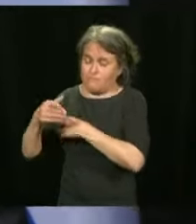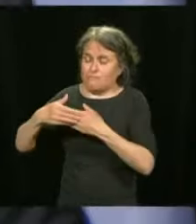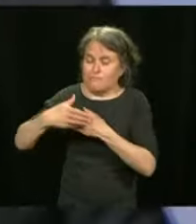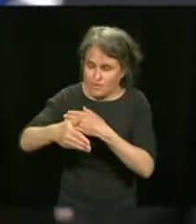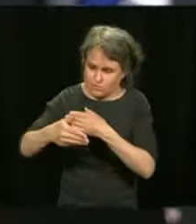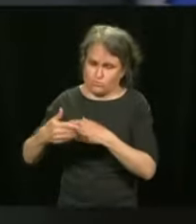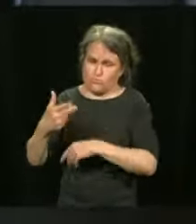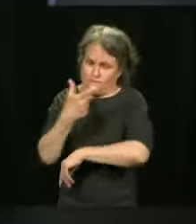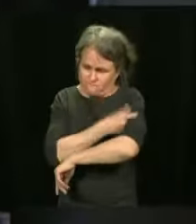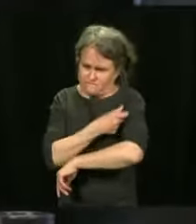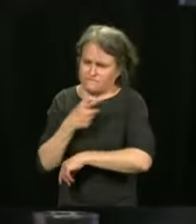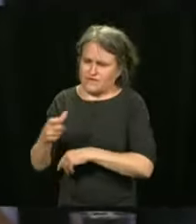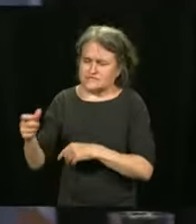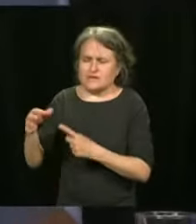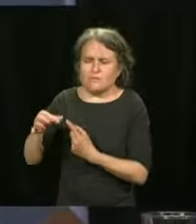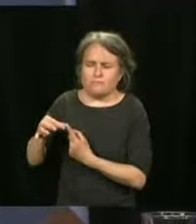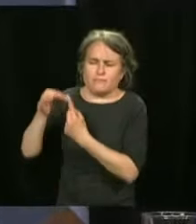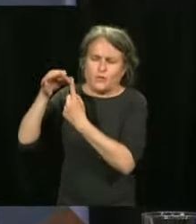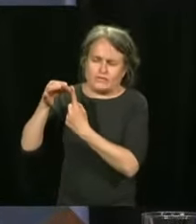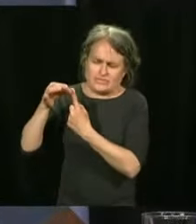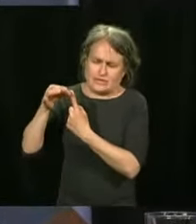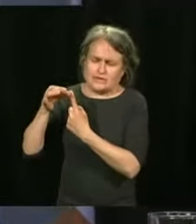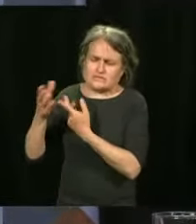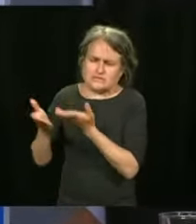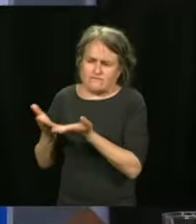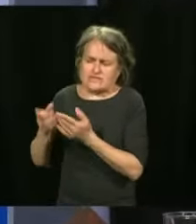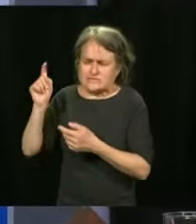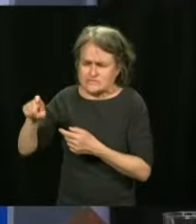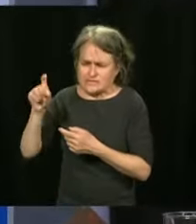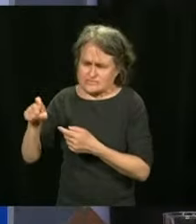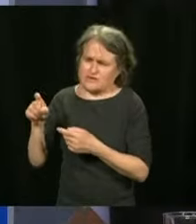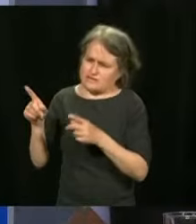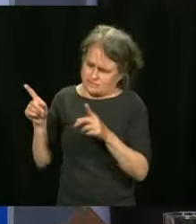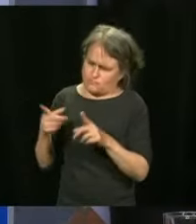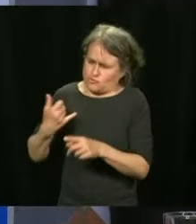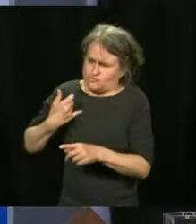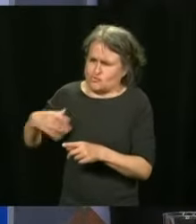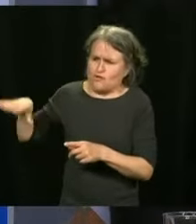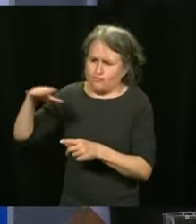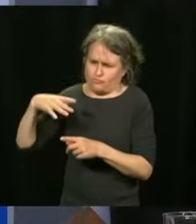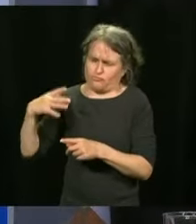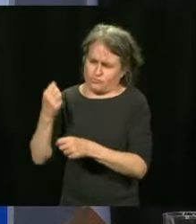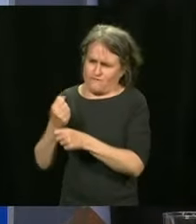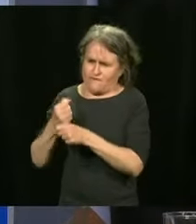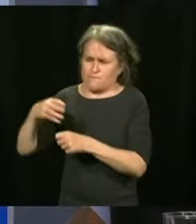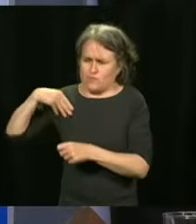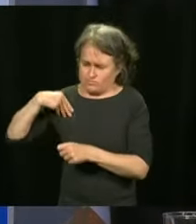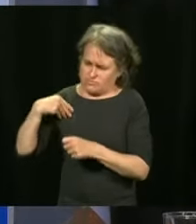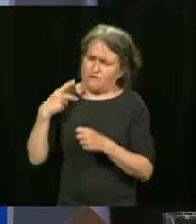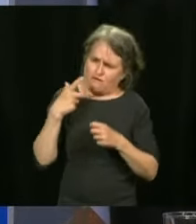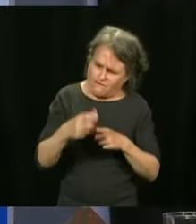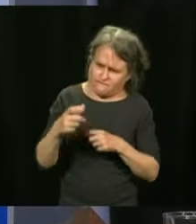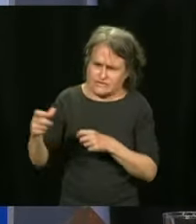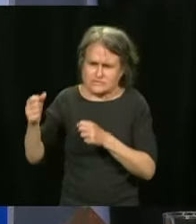in daycares or whatever. So if they show us proof of employment, they'll be able to get vaccinated in Category 9,